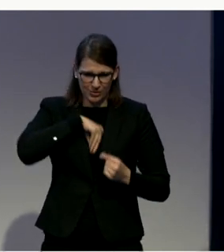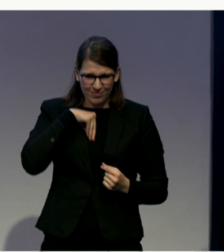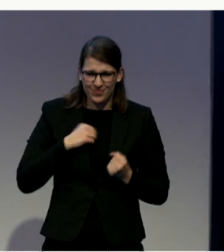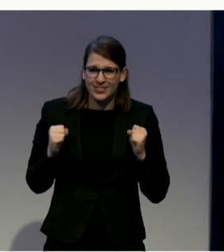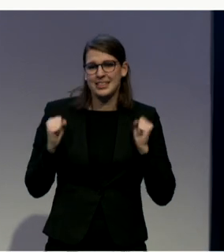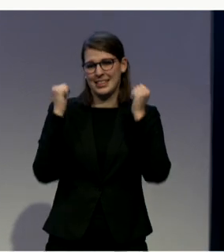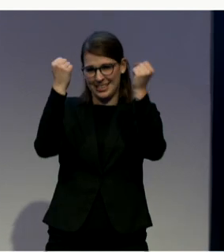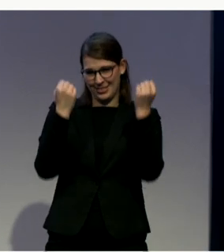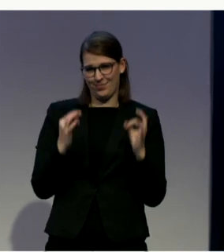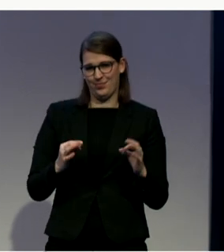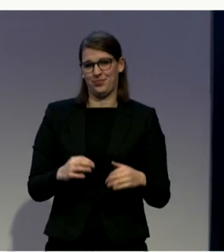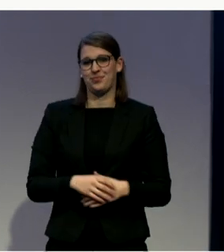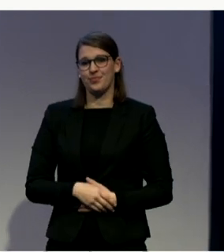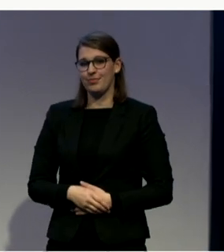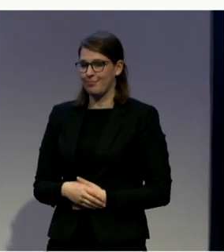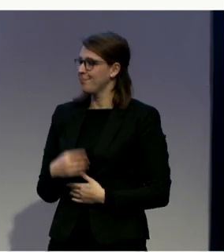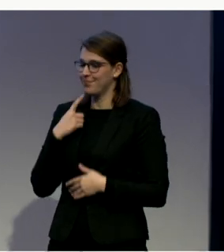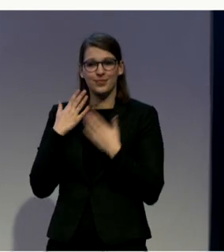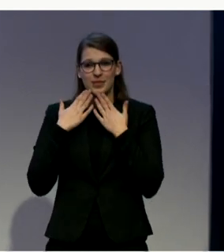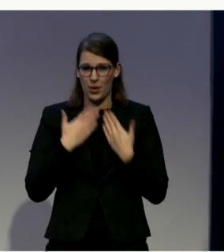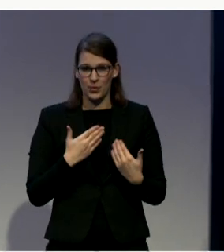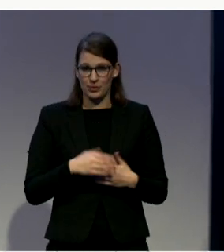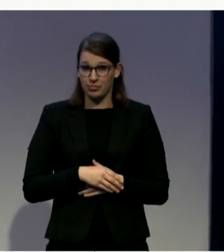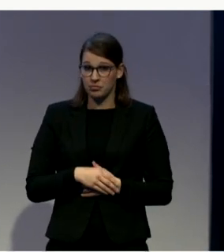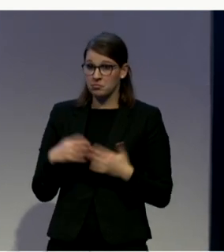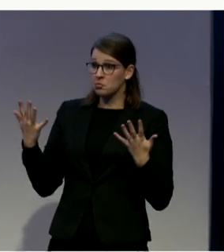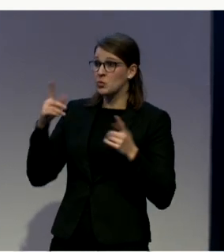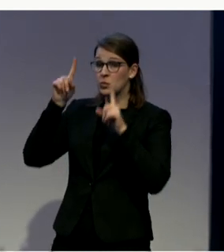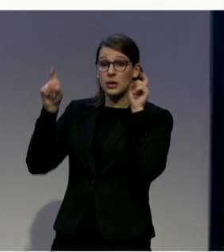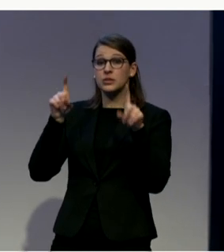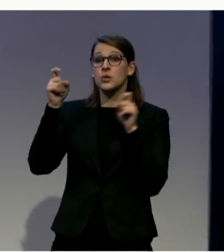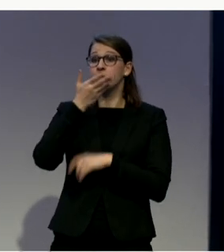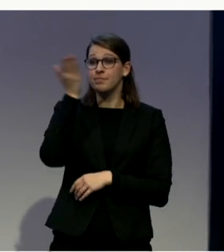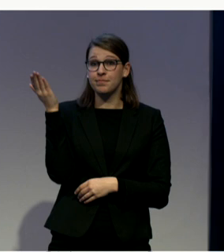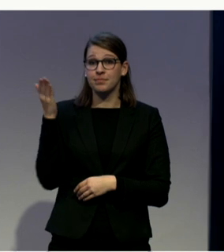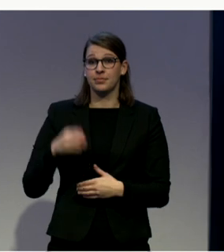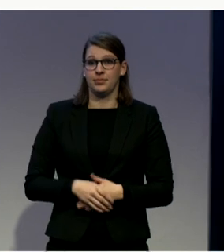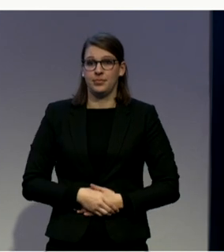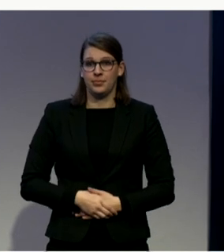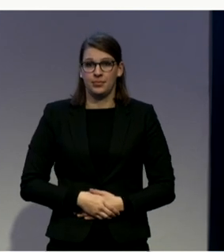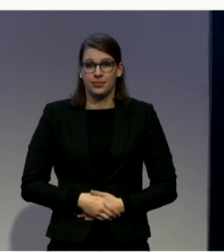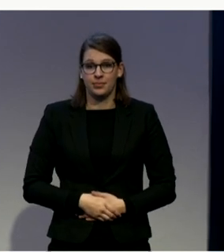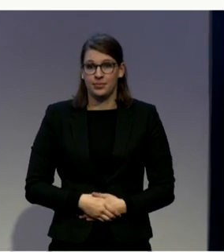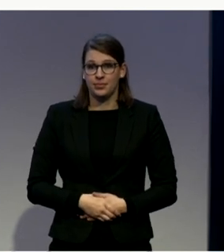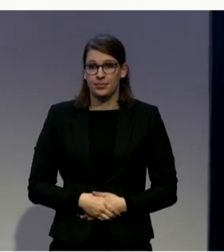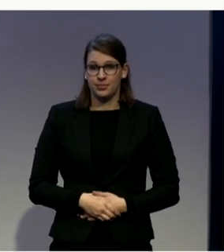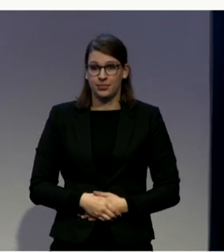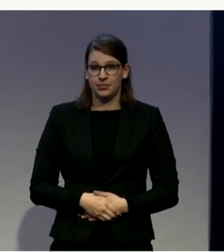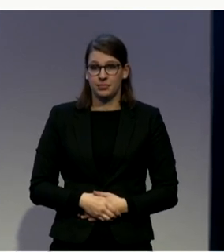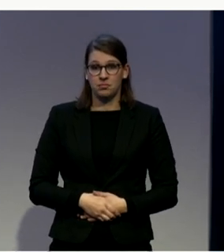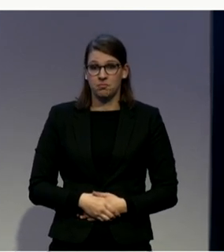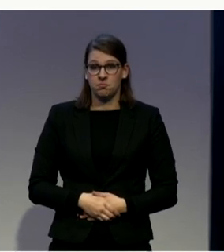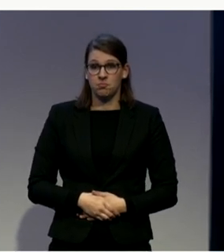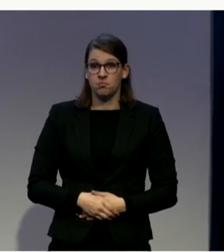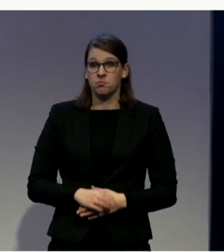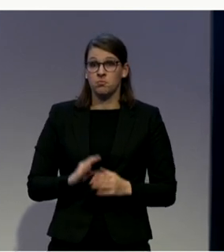Is now a question from the floor? Do I see a hand? No? No? Then I,